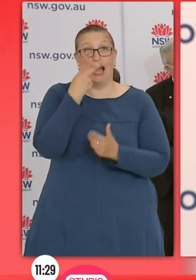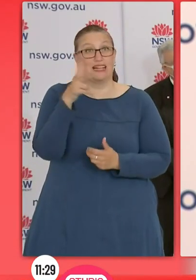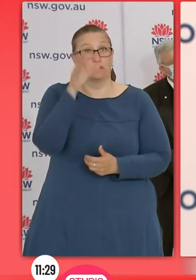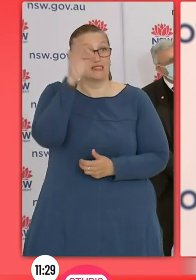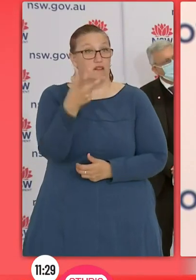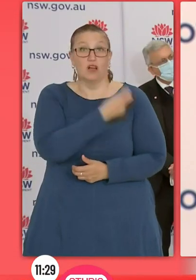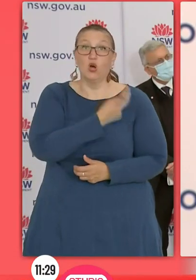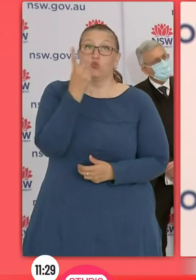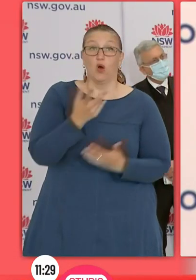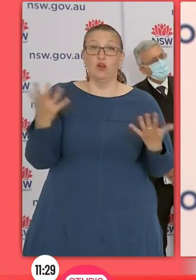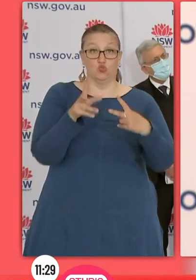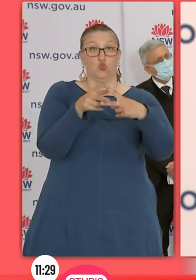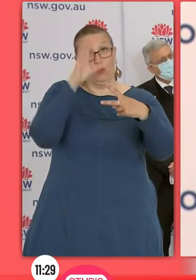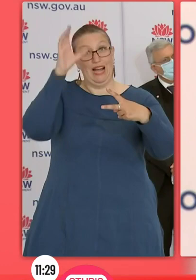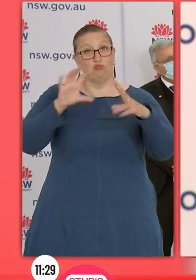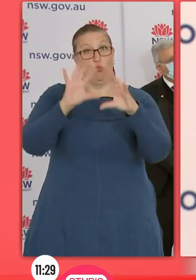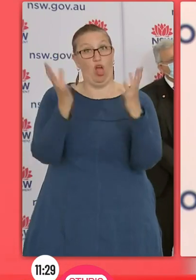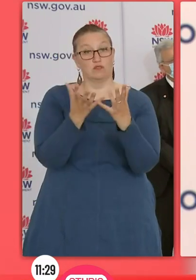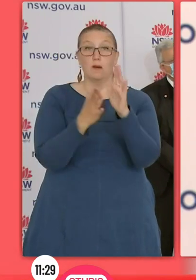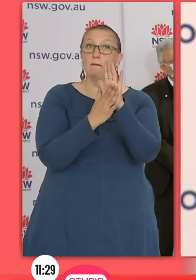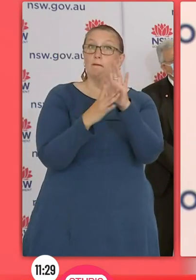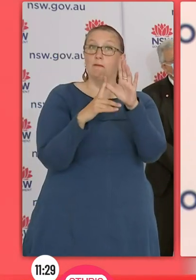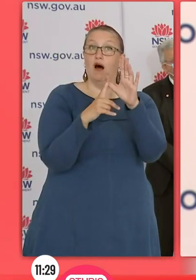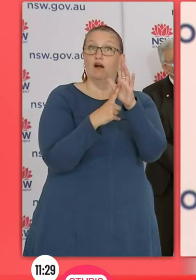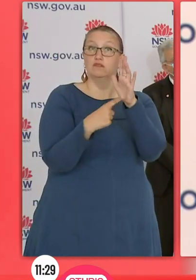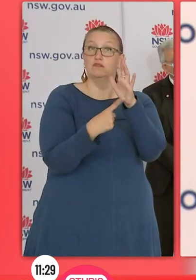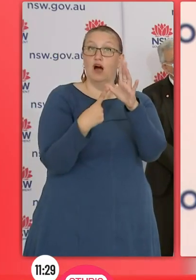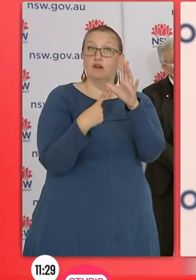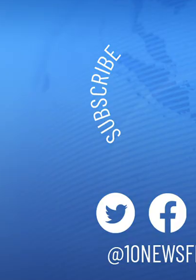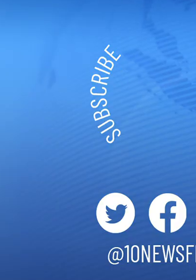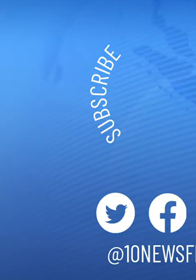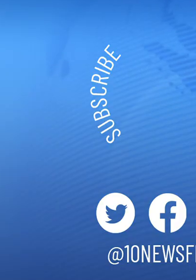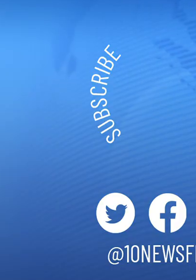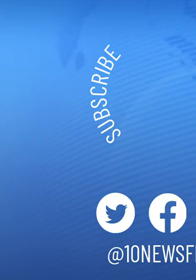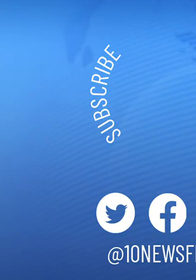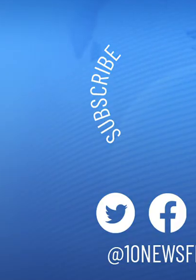vaccination. And that's certainly a target we need to get to, to allow for international travel.